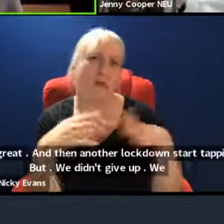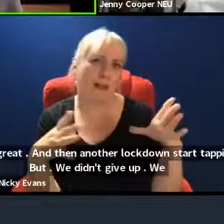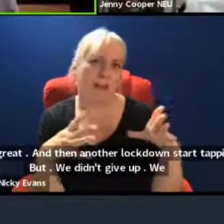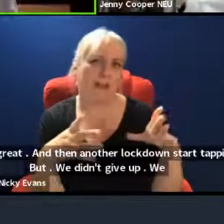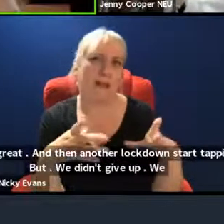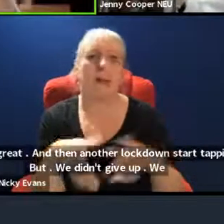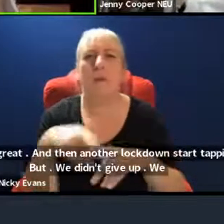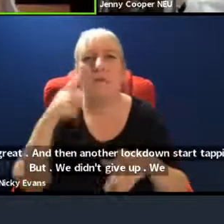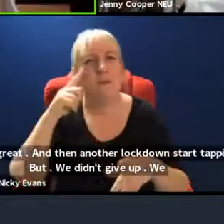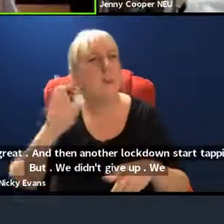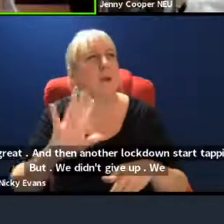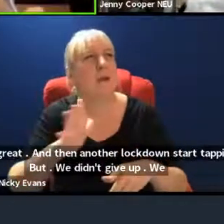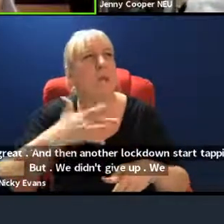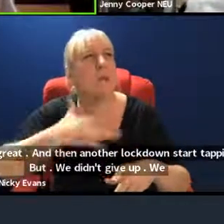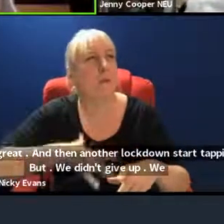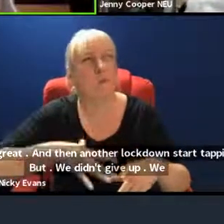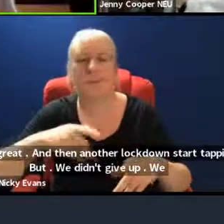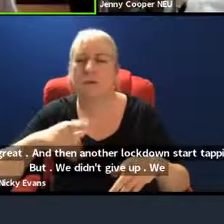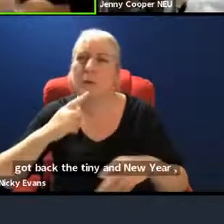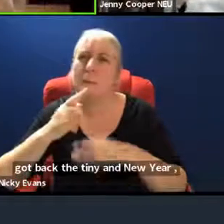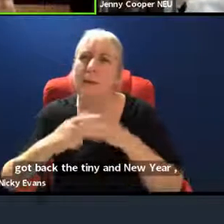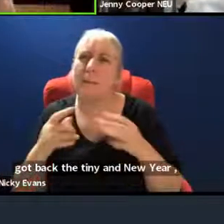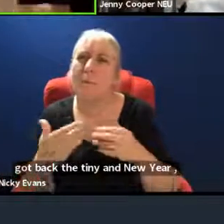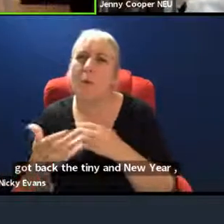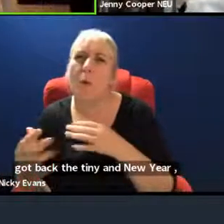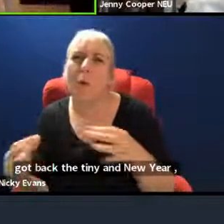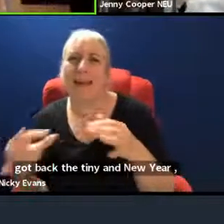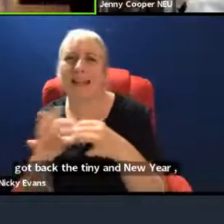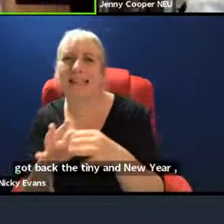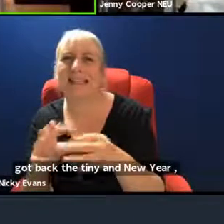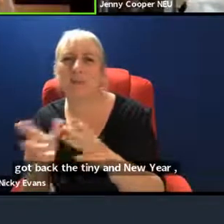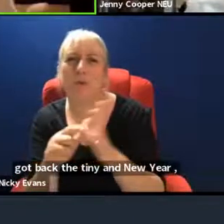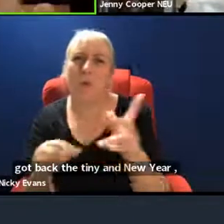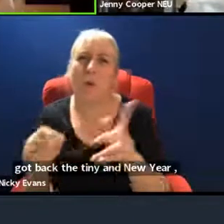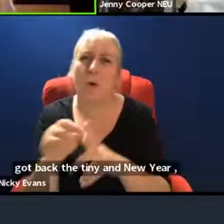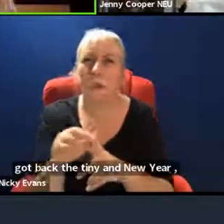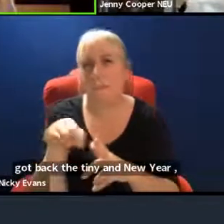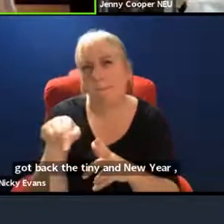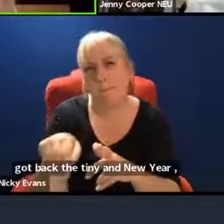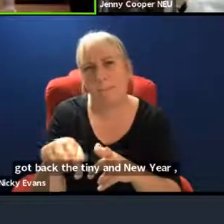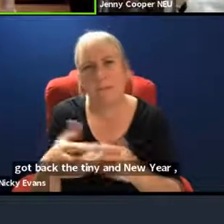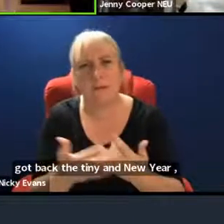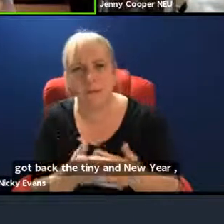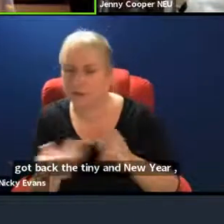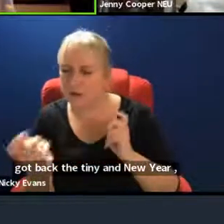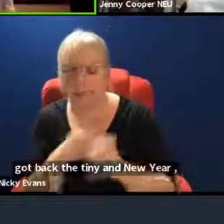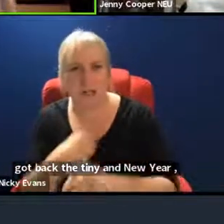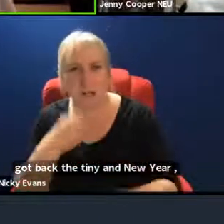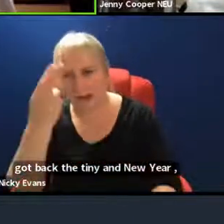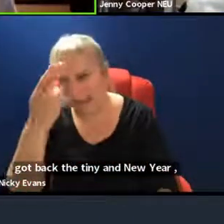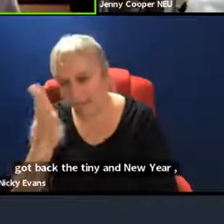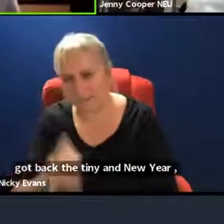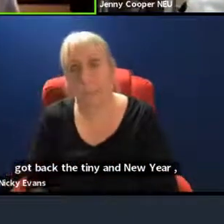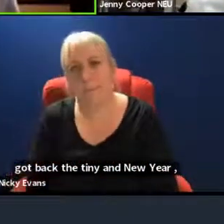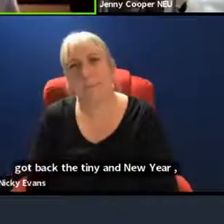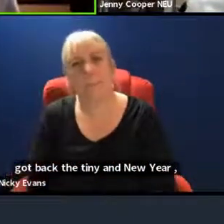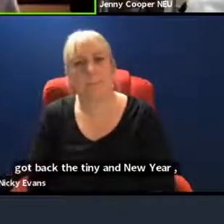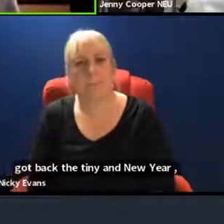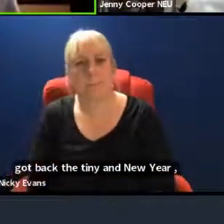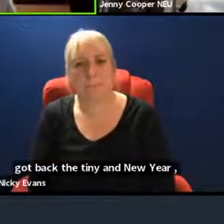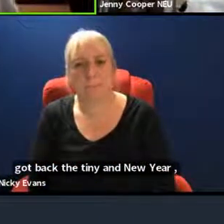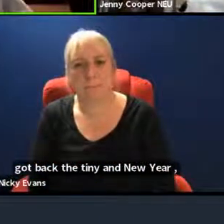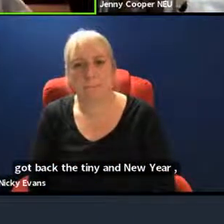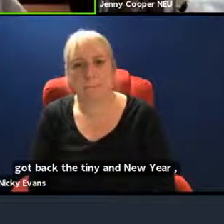COP coming to Glasgow, made sense for us to be a bit more connected to our international counterparts as well, as a lot of them operate under that name, too.